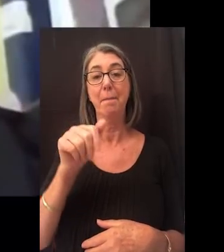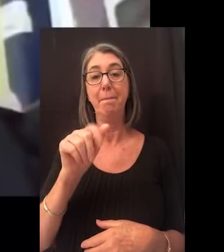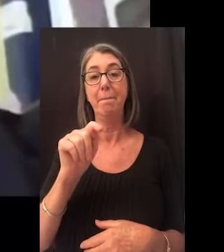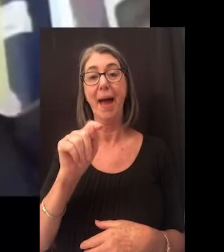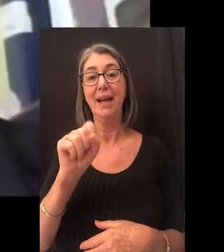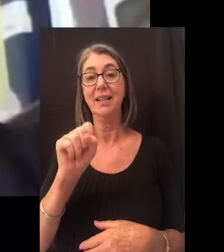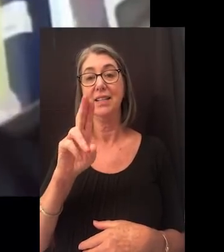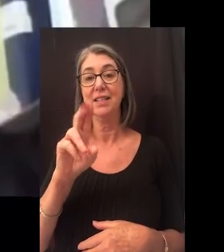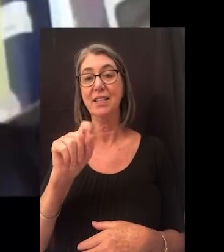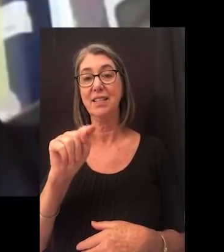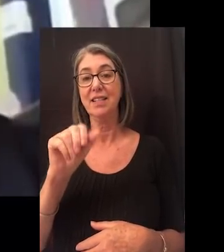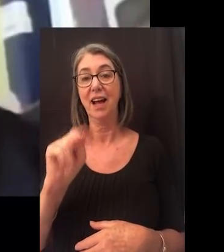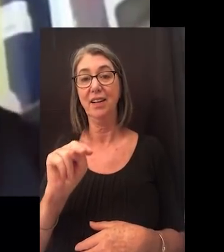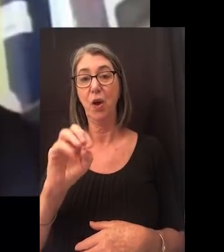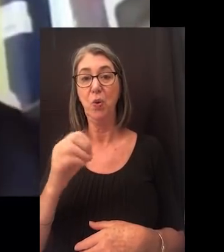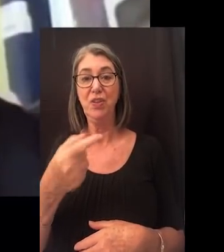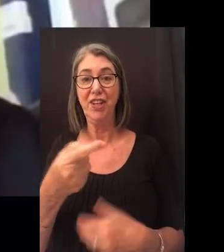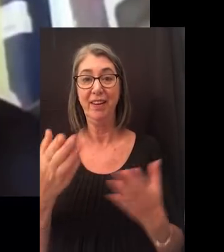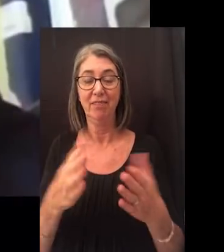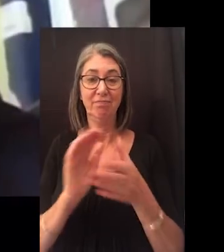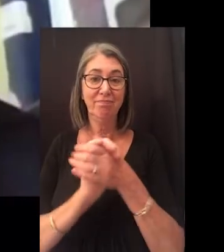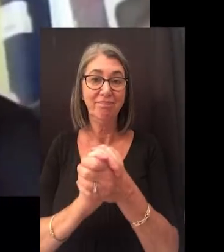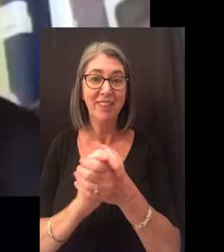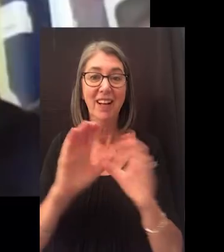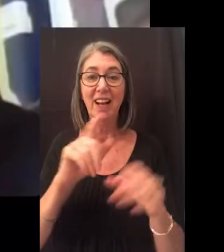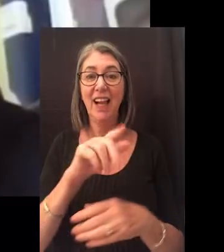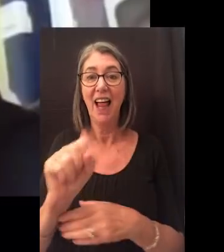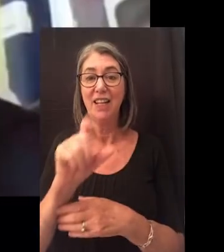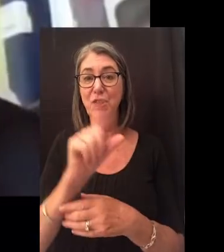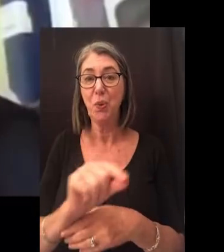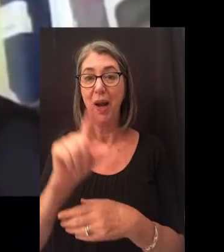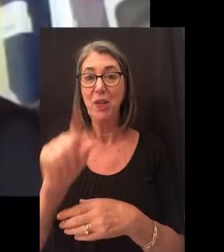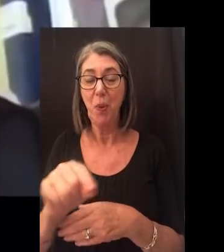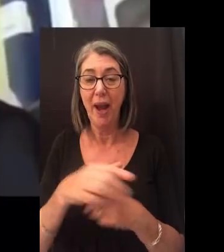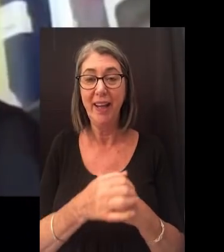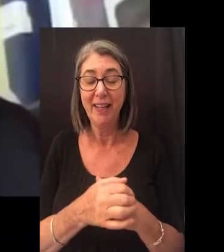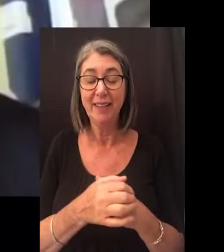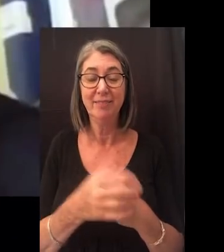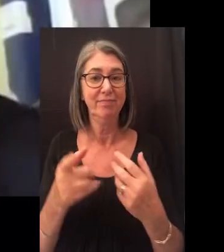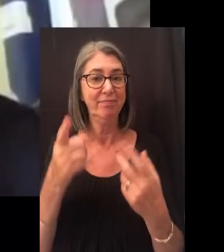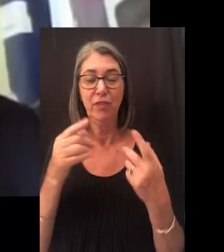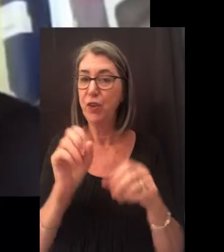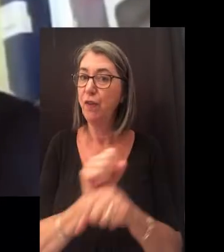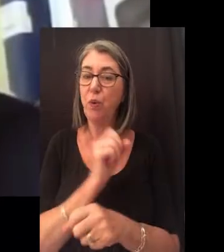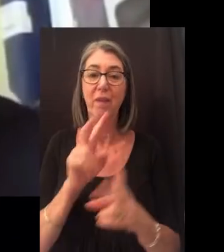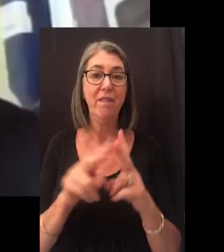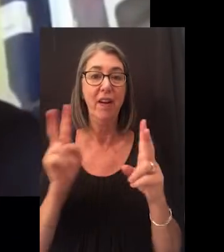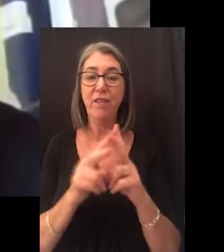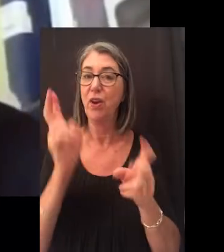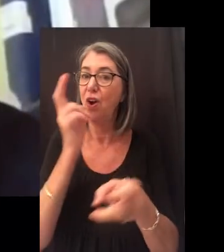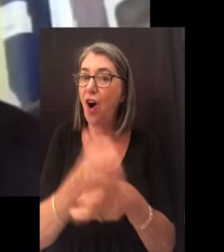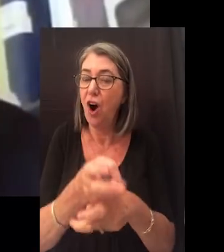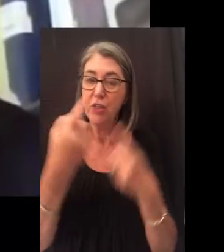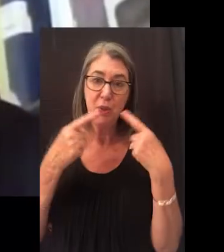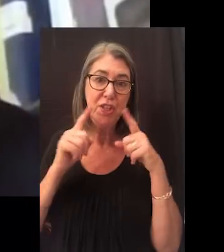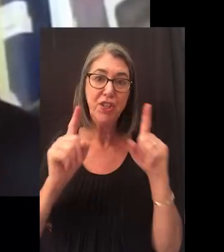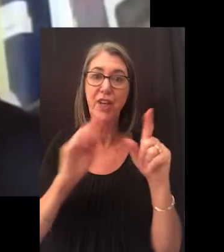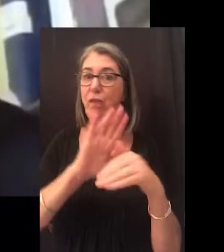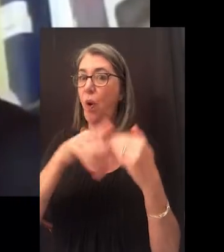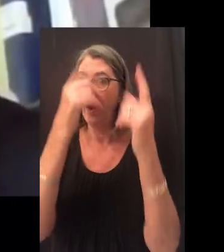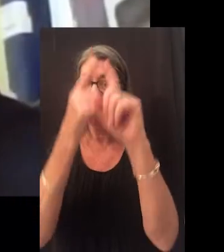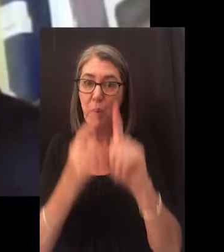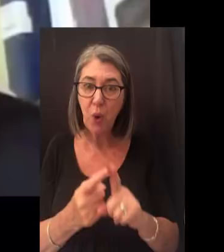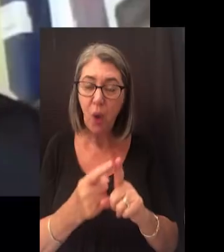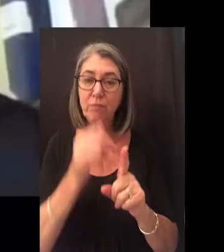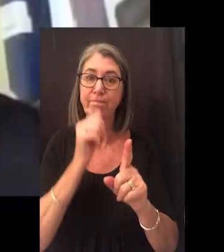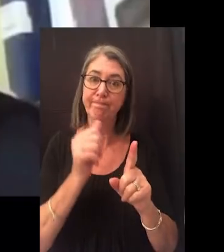Hi, Pat Sutton, OG here. Congratulations, class of 2020. You've worked very, very